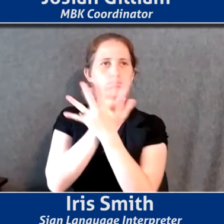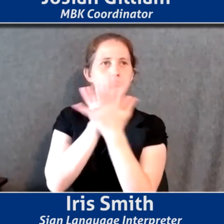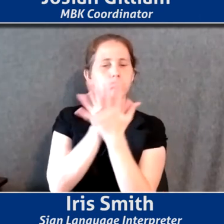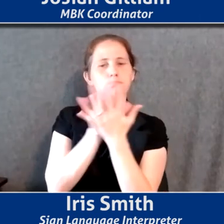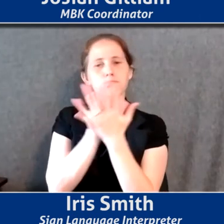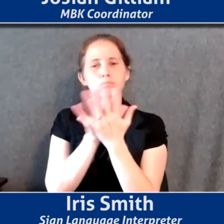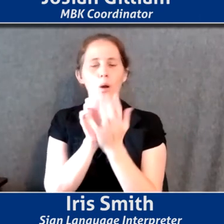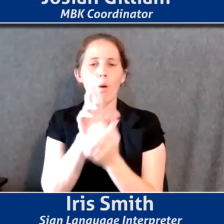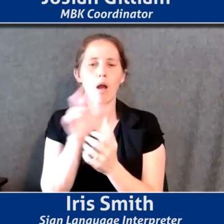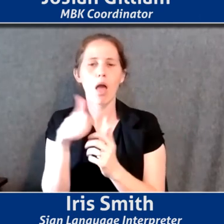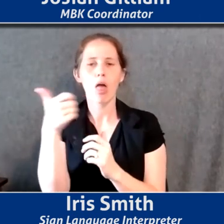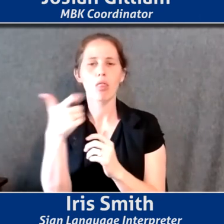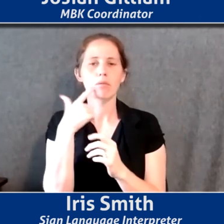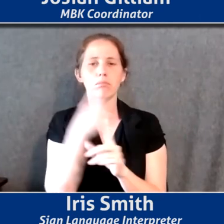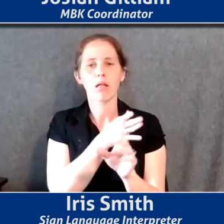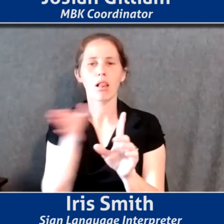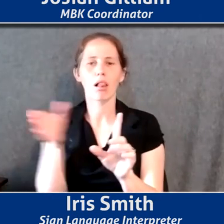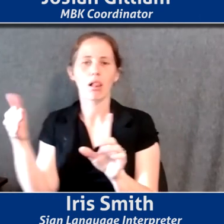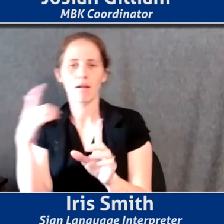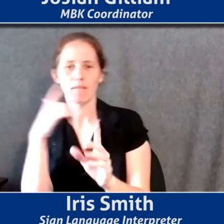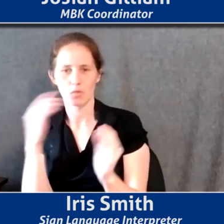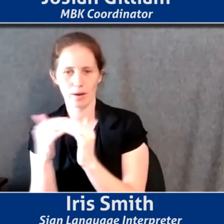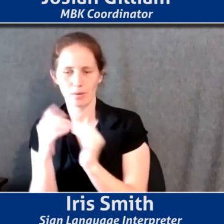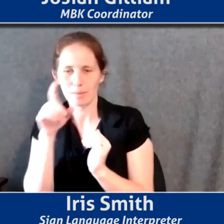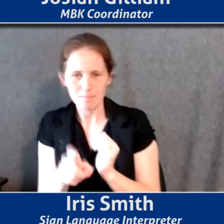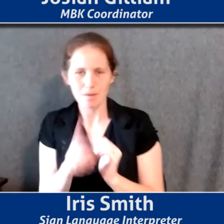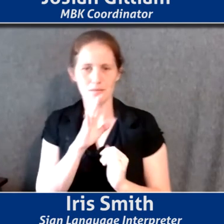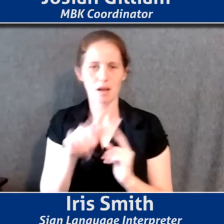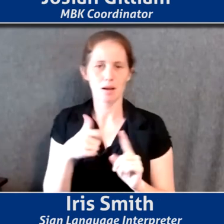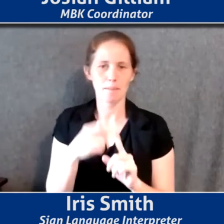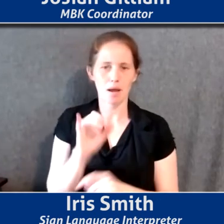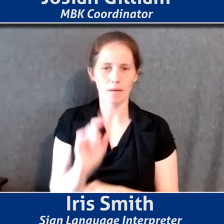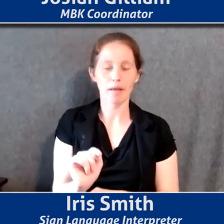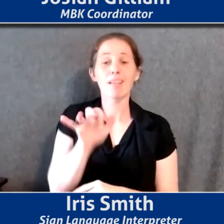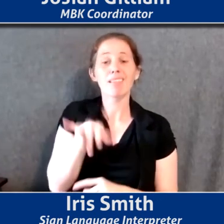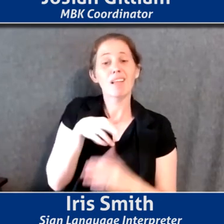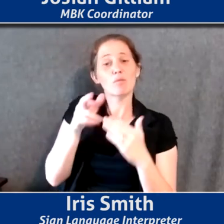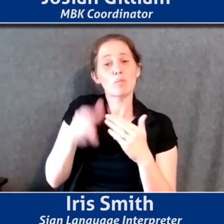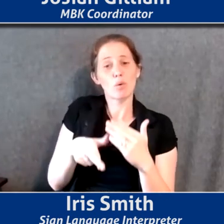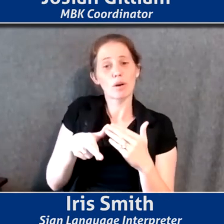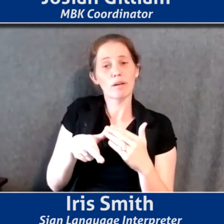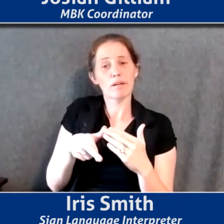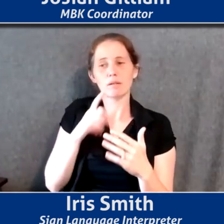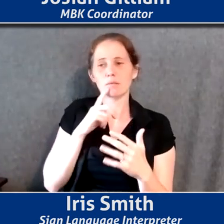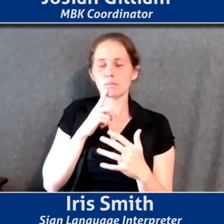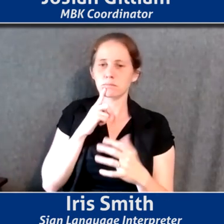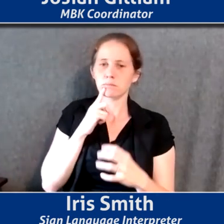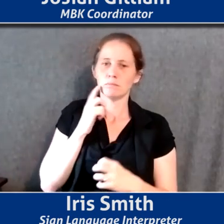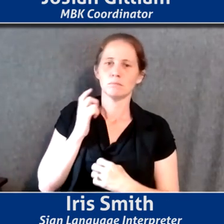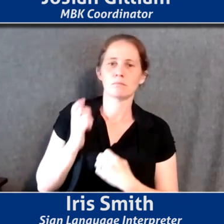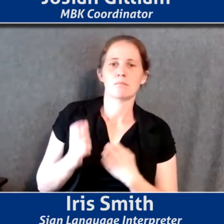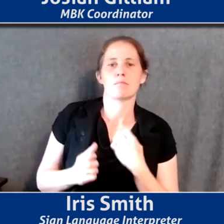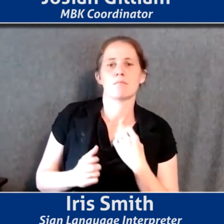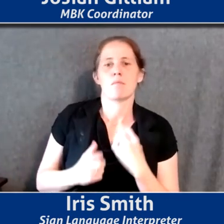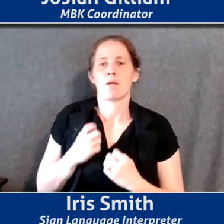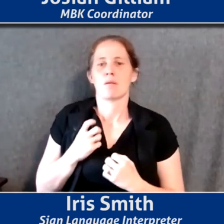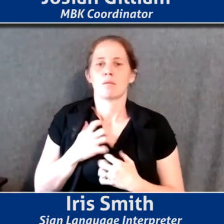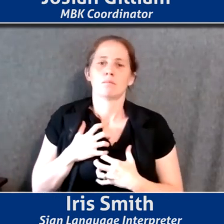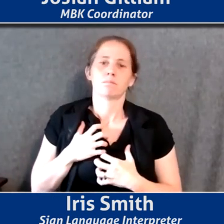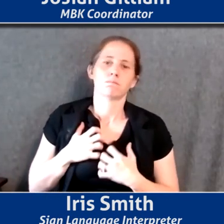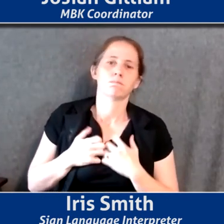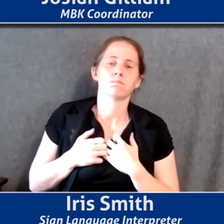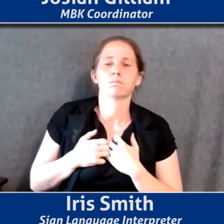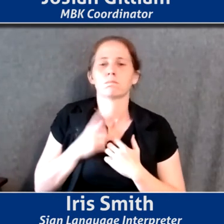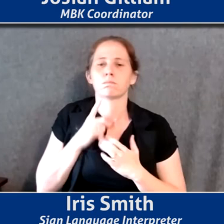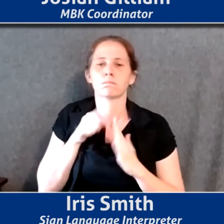of getting to equity. So, so I would say that the report, it was, it was a very, um, emotionally intense time. And